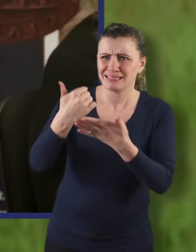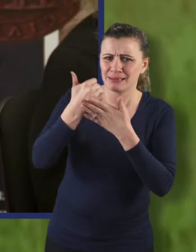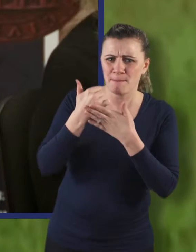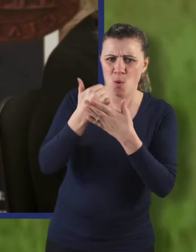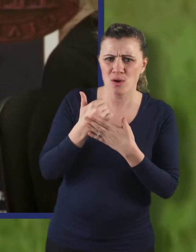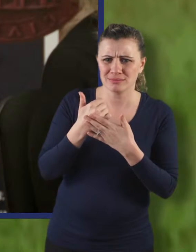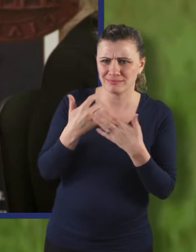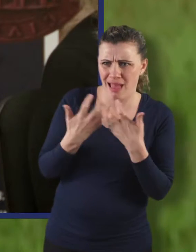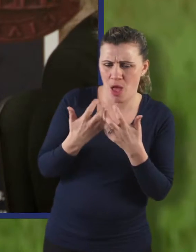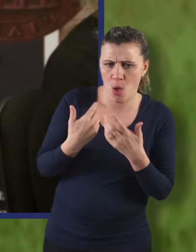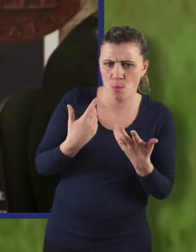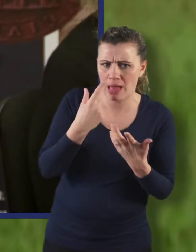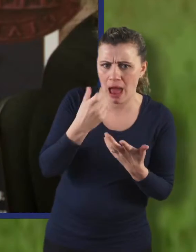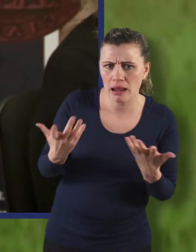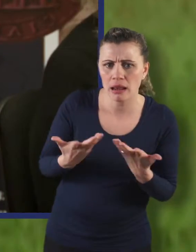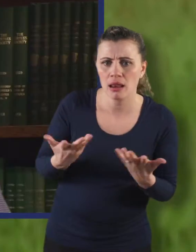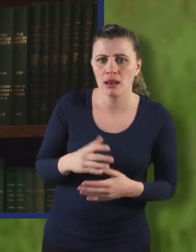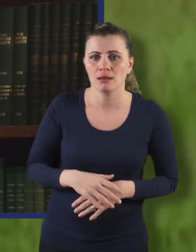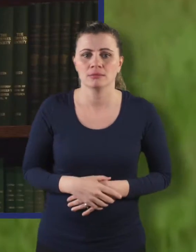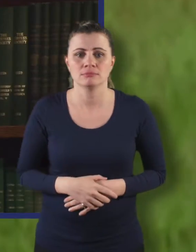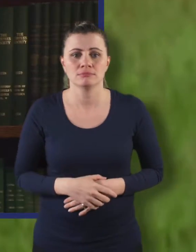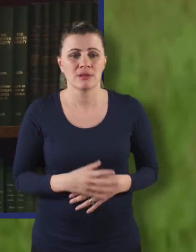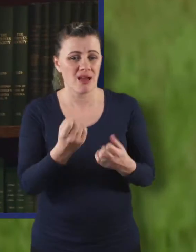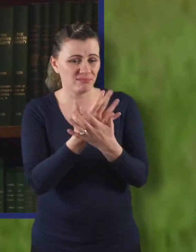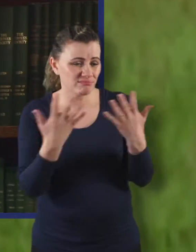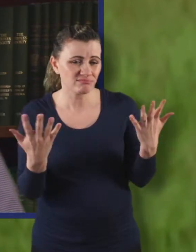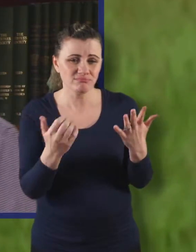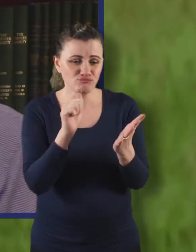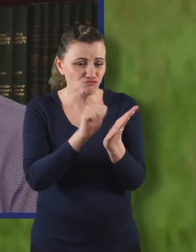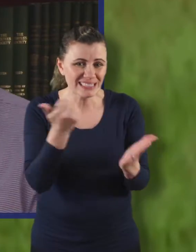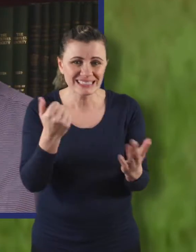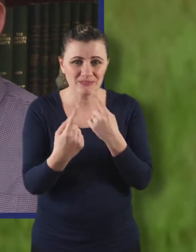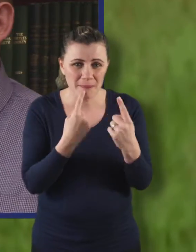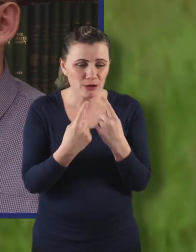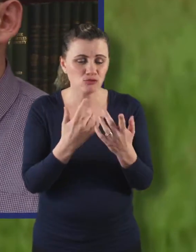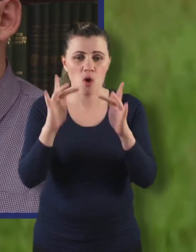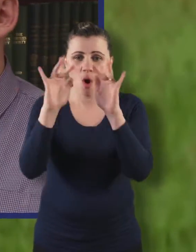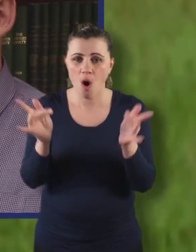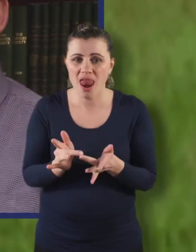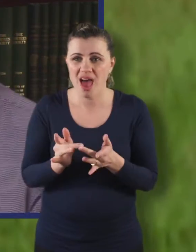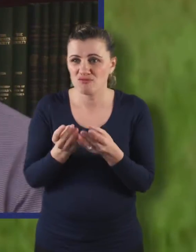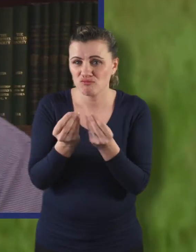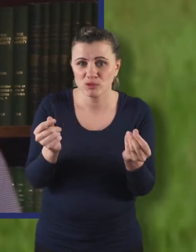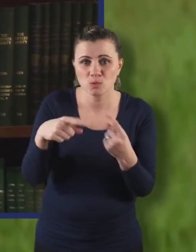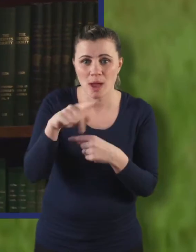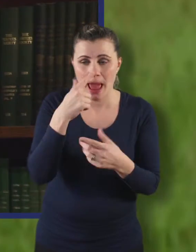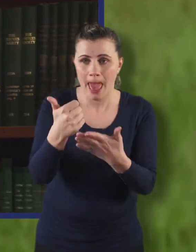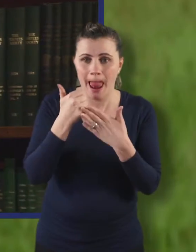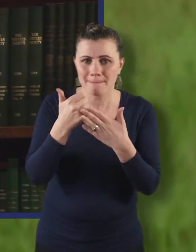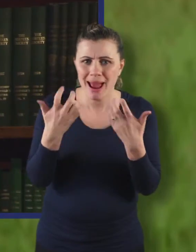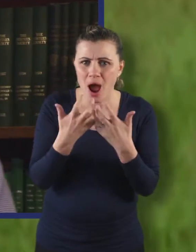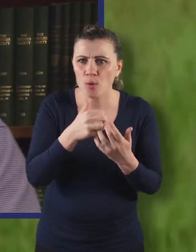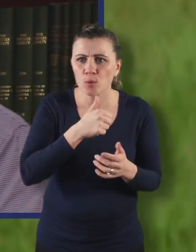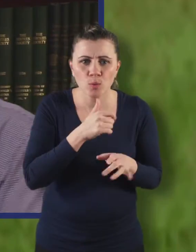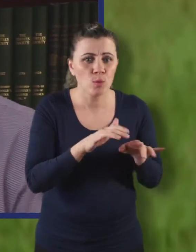How can we get further support? Well as well as the many printed and online resources available which will help you, you